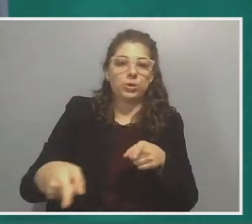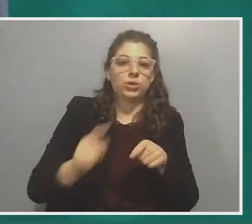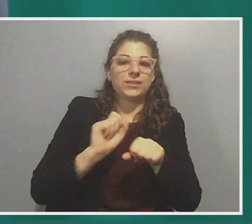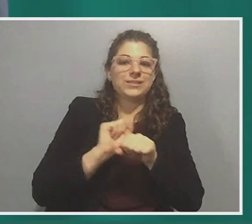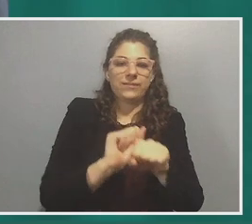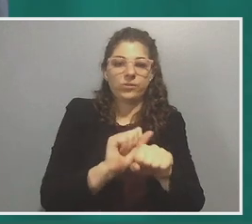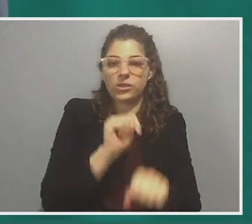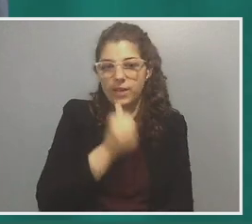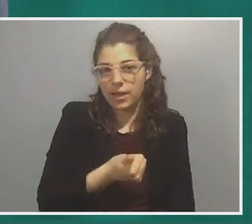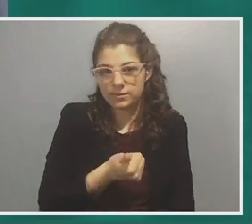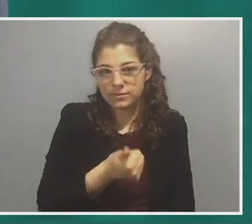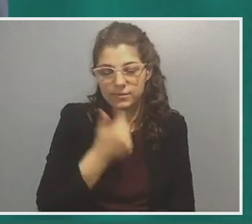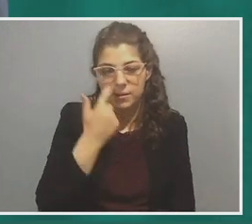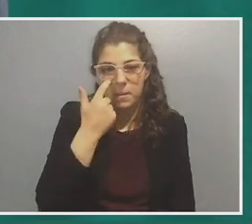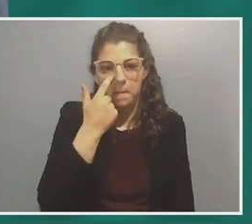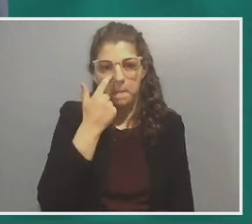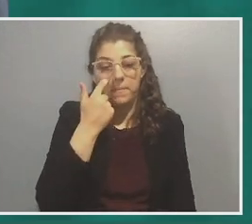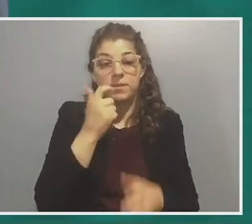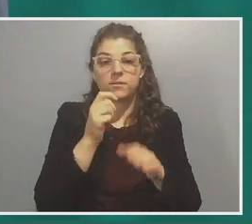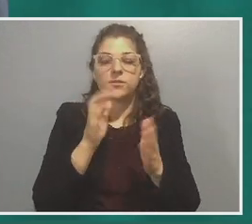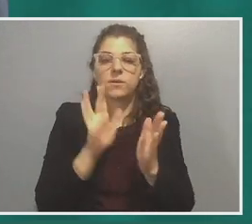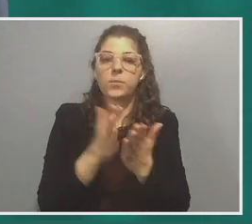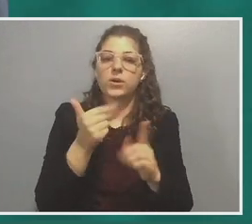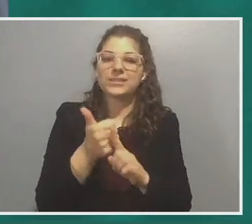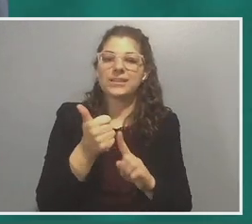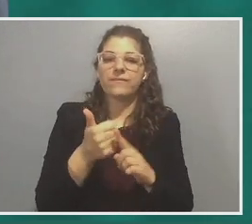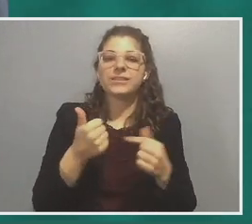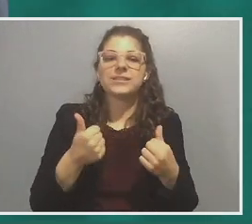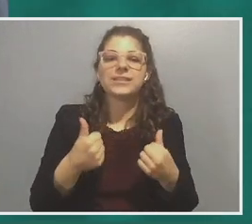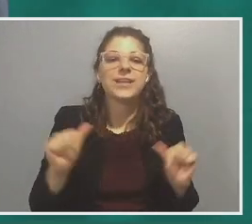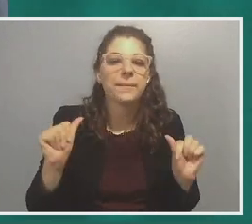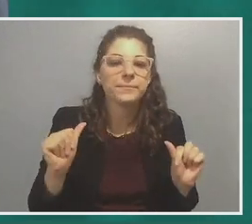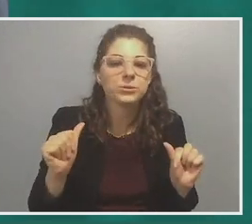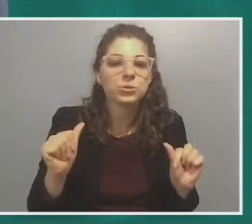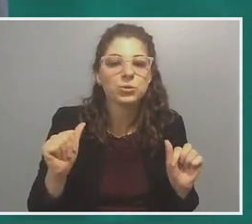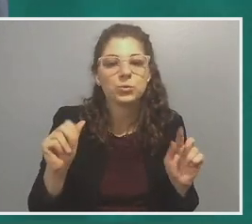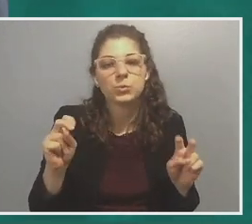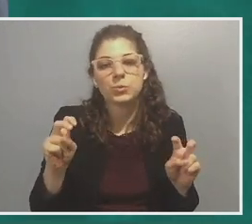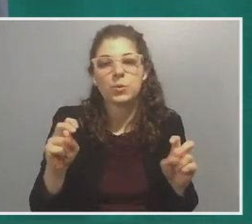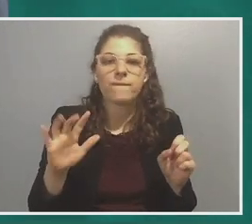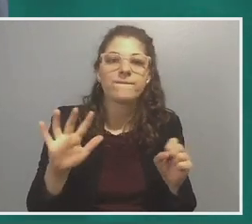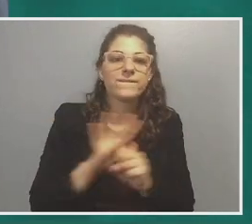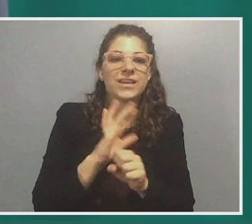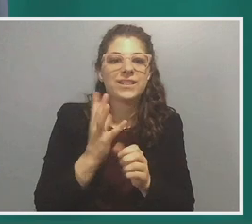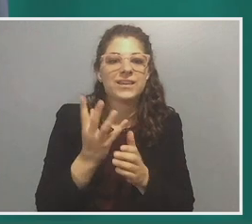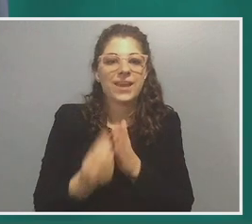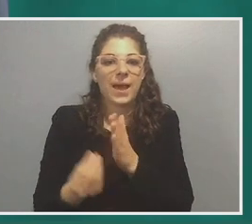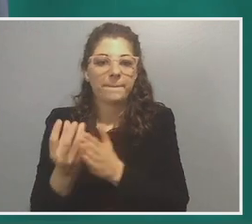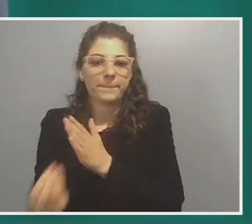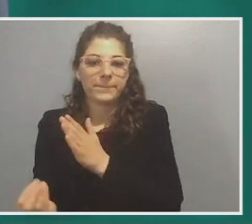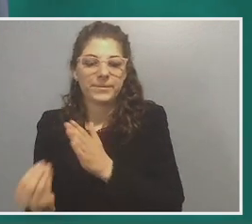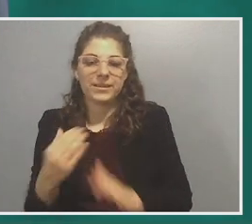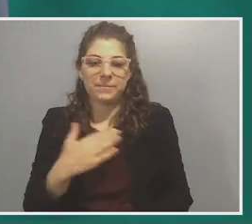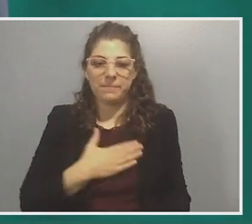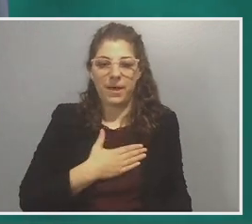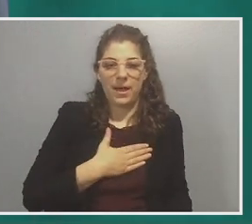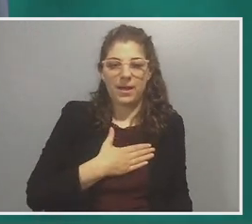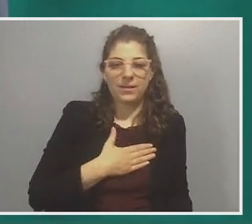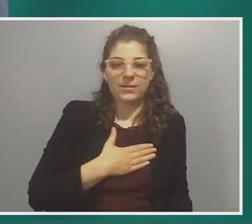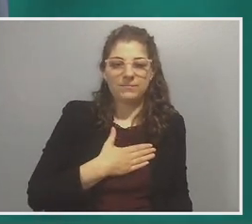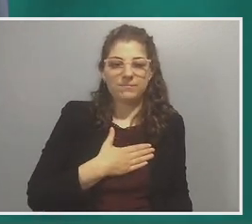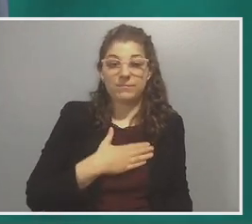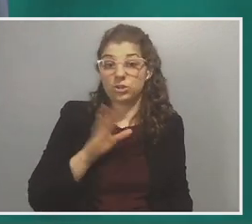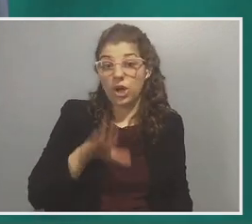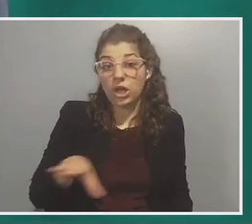Um, the book is in many ways, an attempt to fill the gaps, uh, in my own childhood,